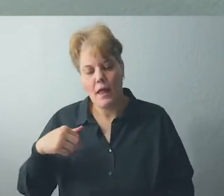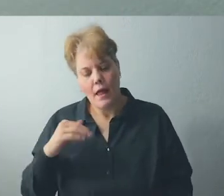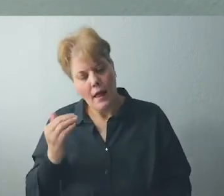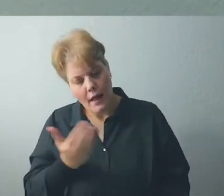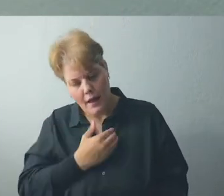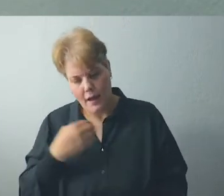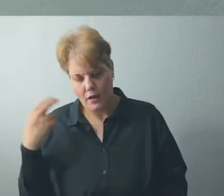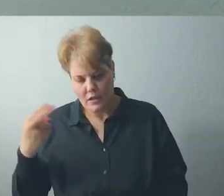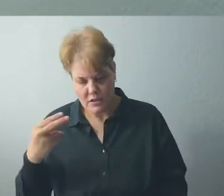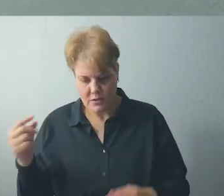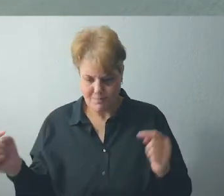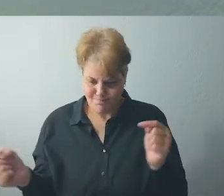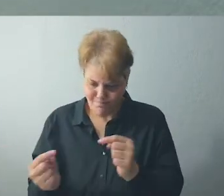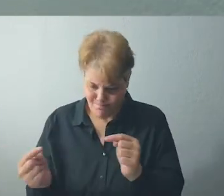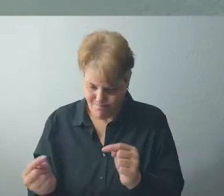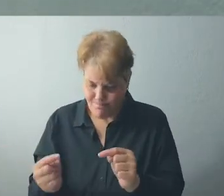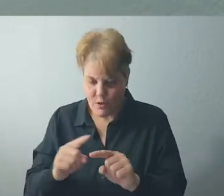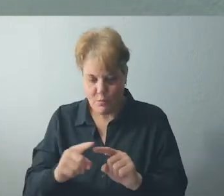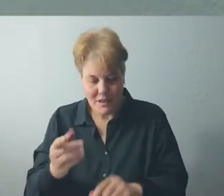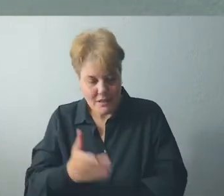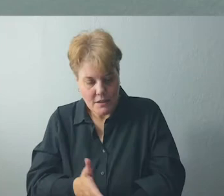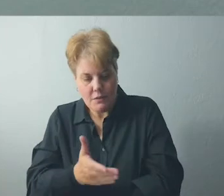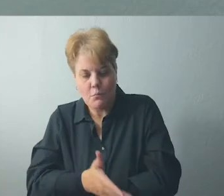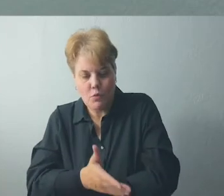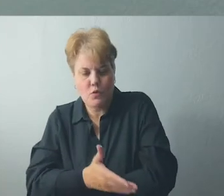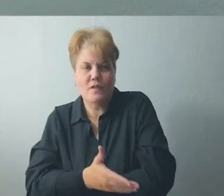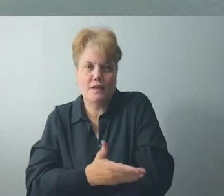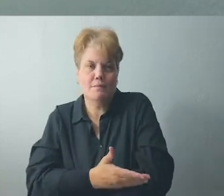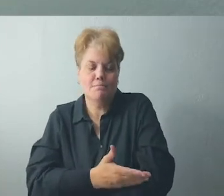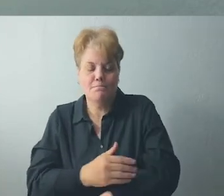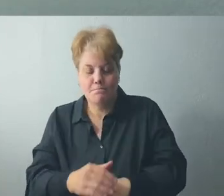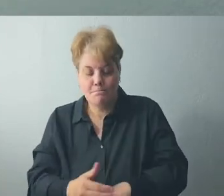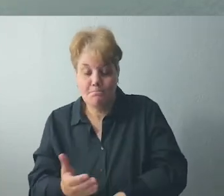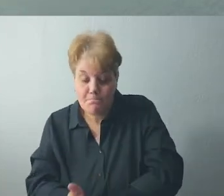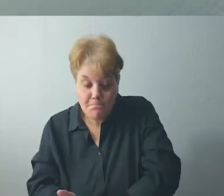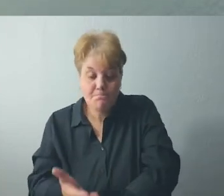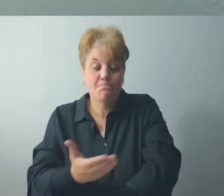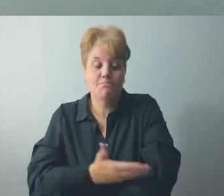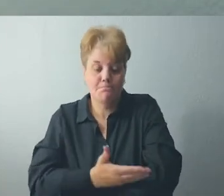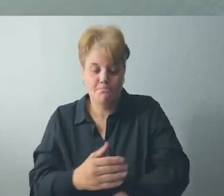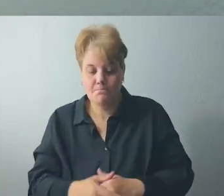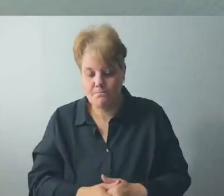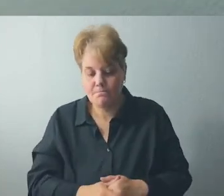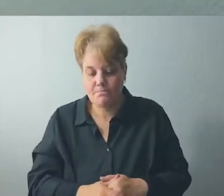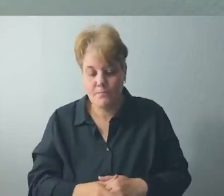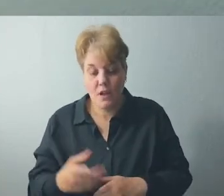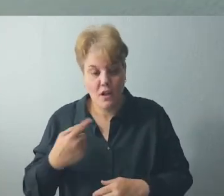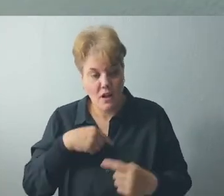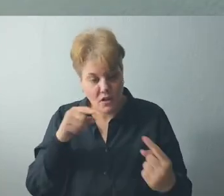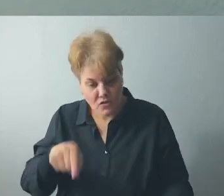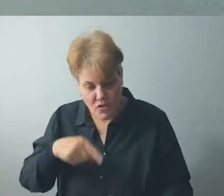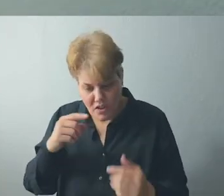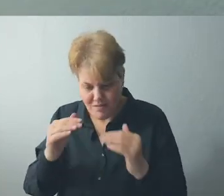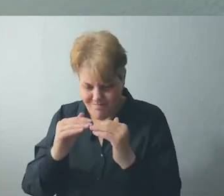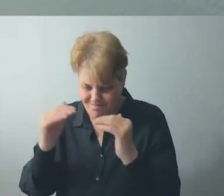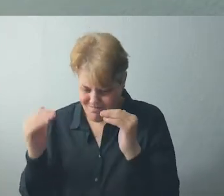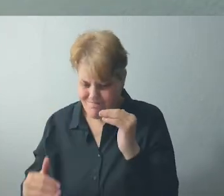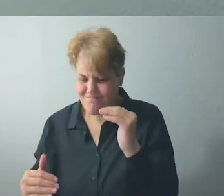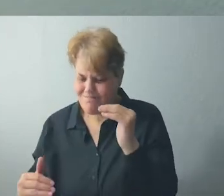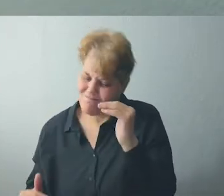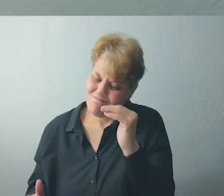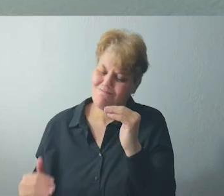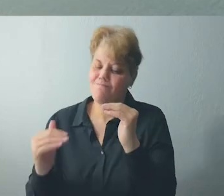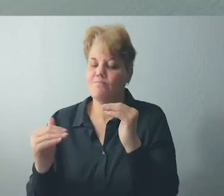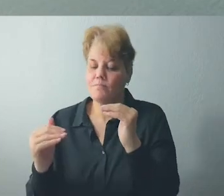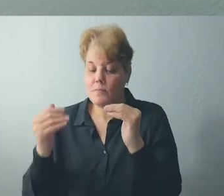We don't want to disregard the difficult and horrendous achievements that we have accomplished. While those